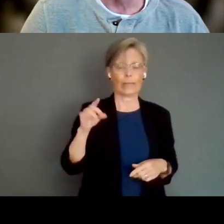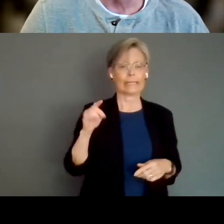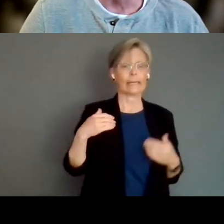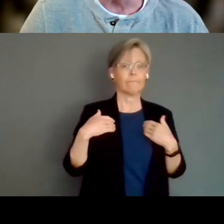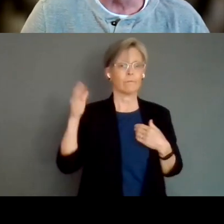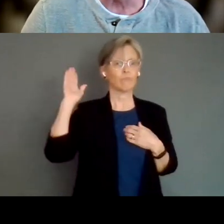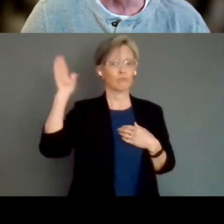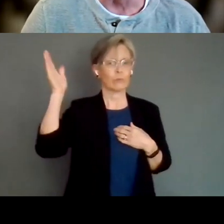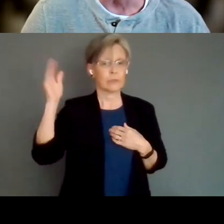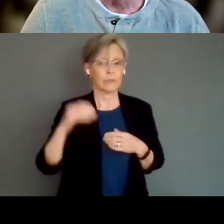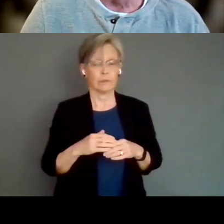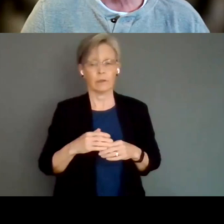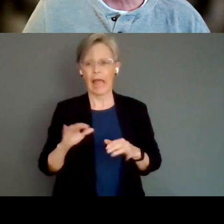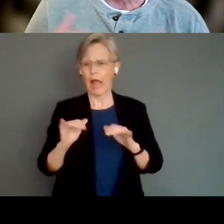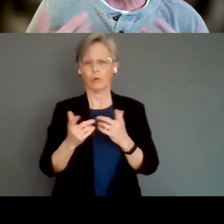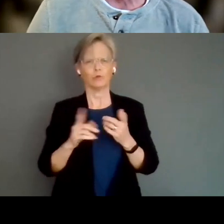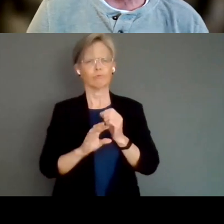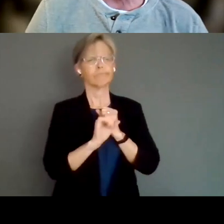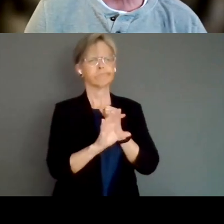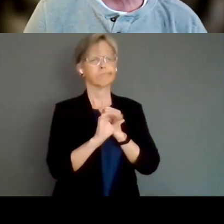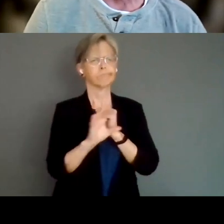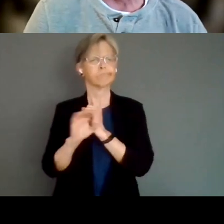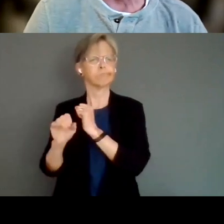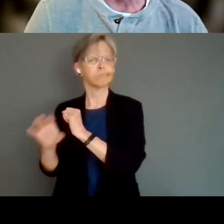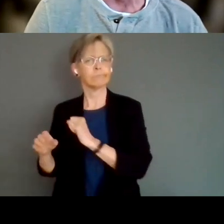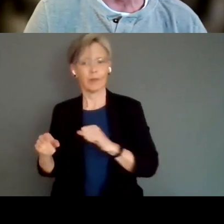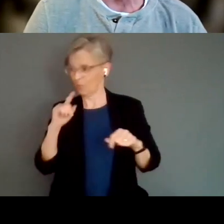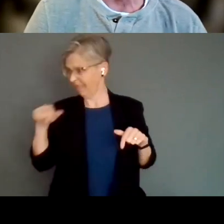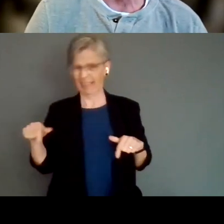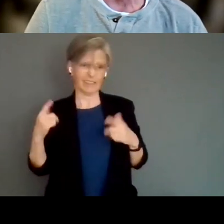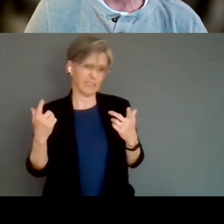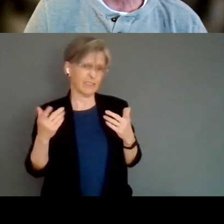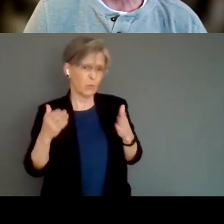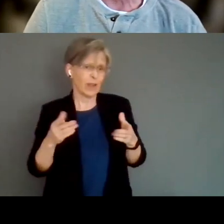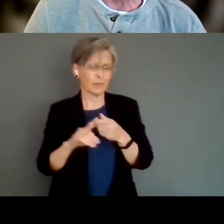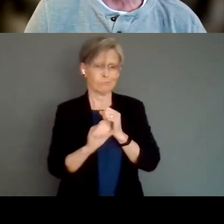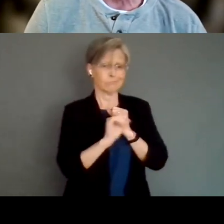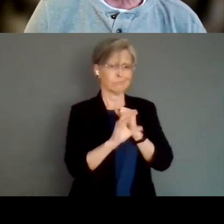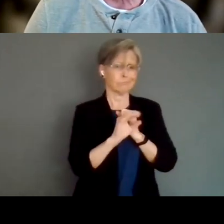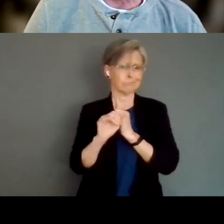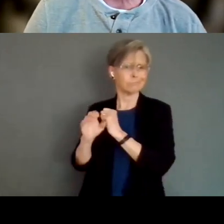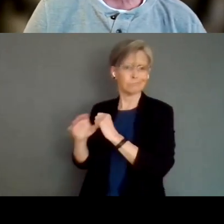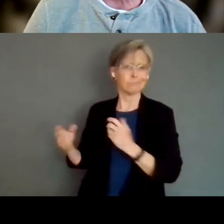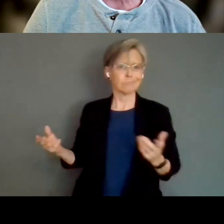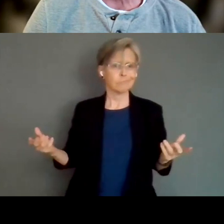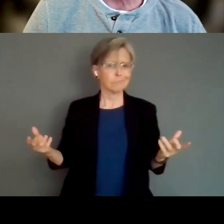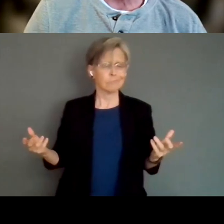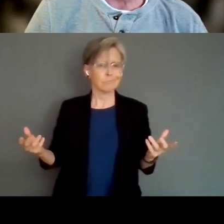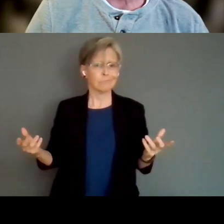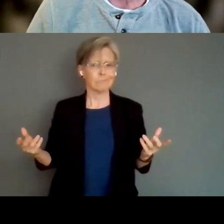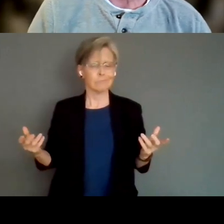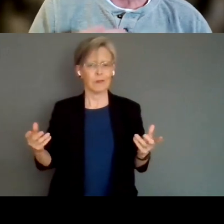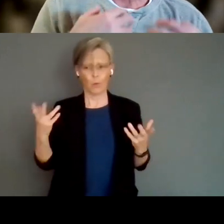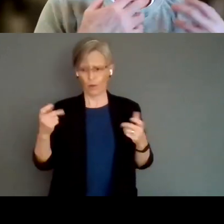um, on marketing and really in a way, this is marketing in itself. You know, you want to have those